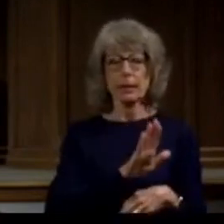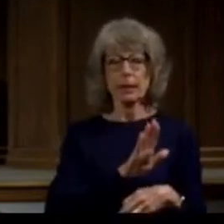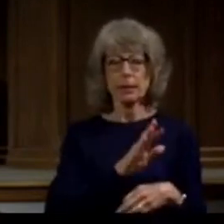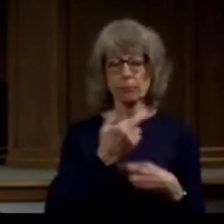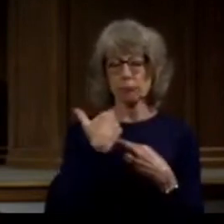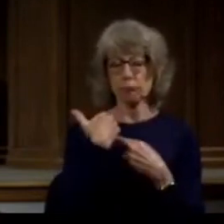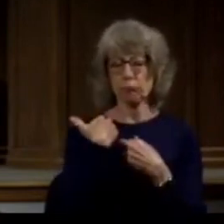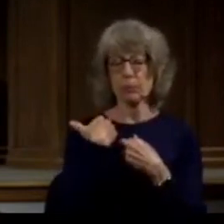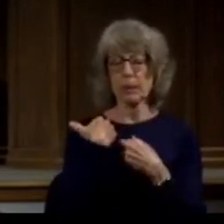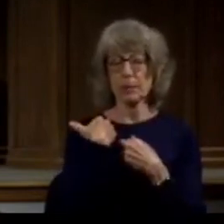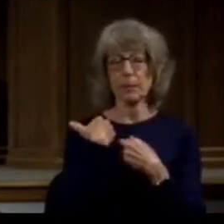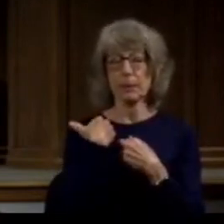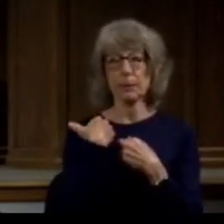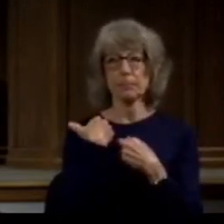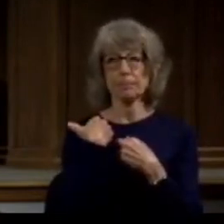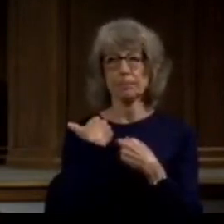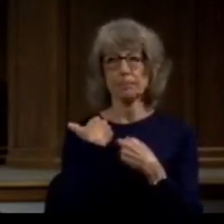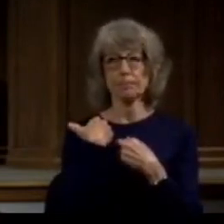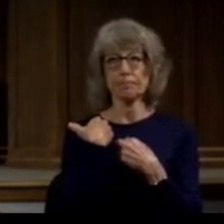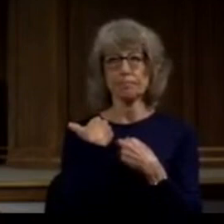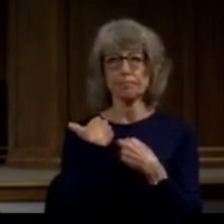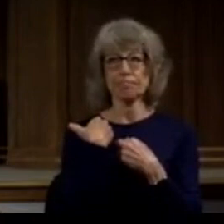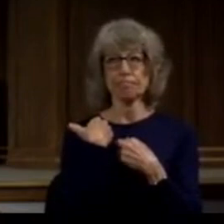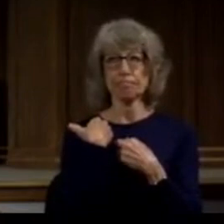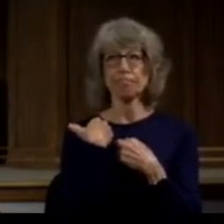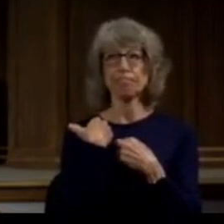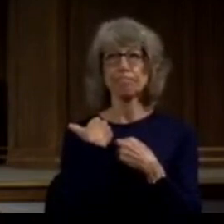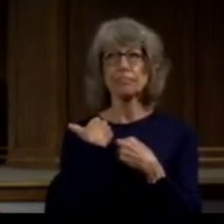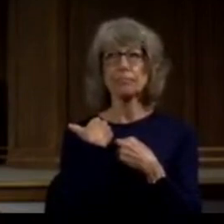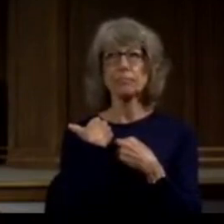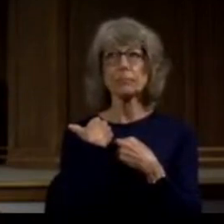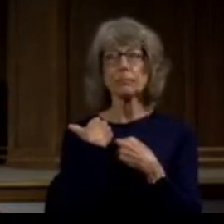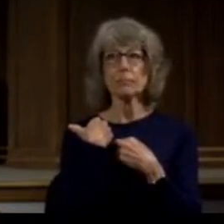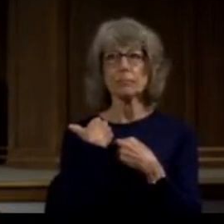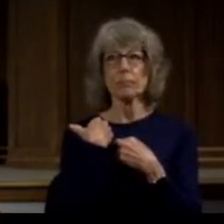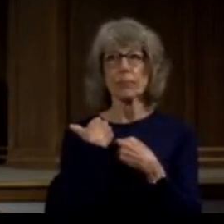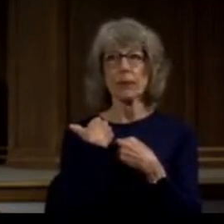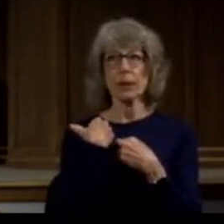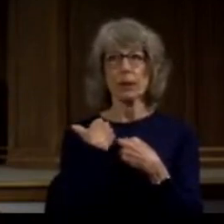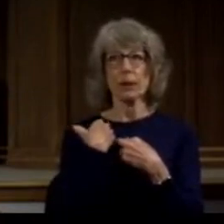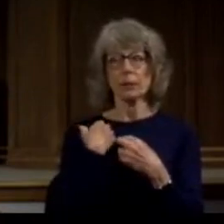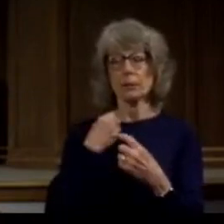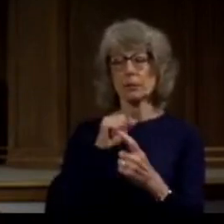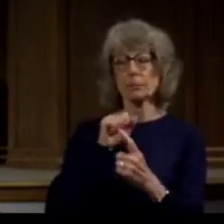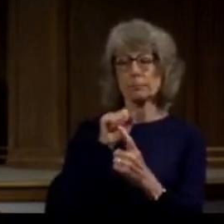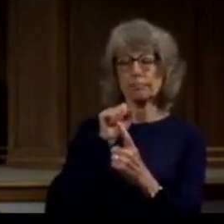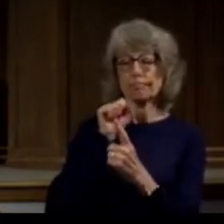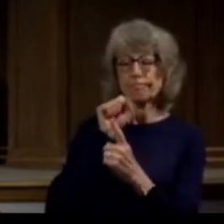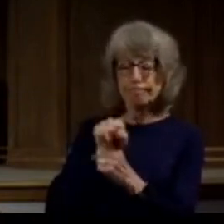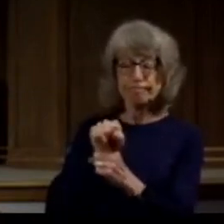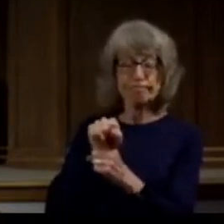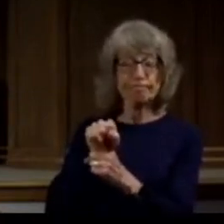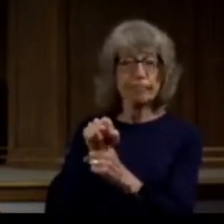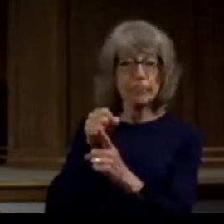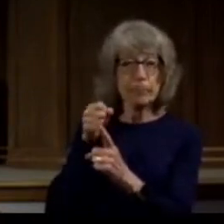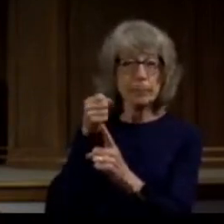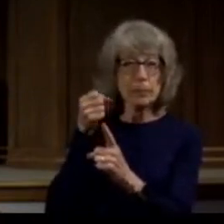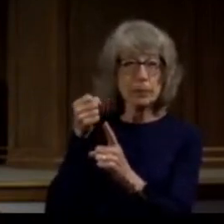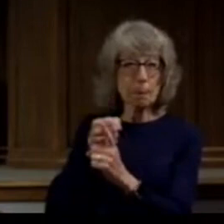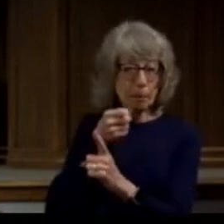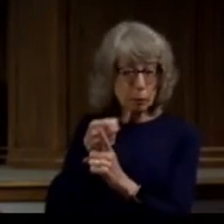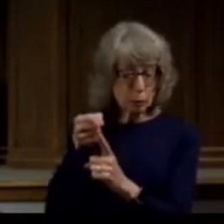responsibility to take what he can do to intimidate, to persecute the church.